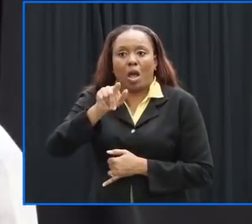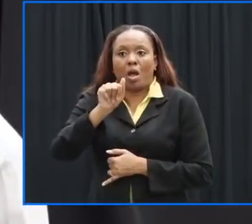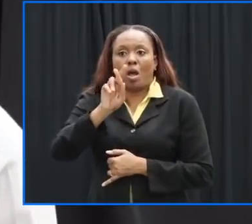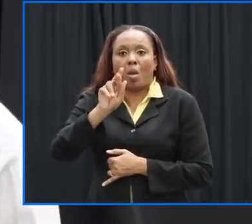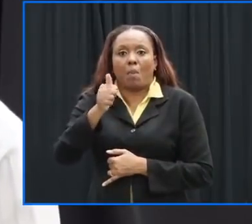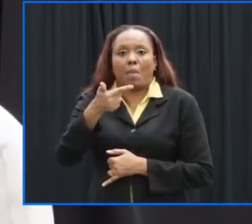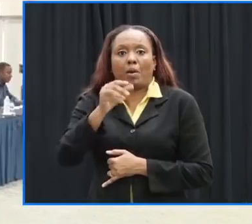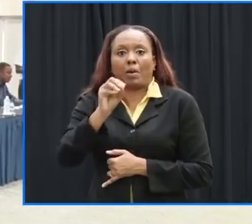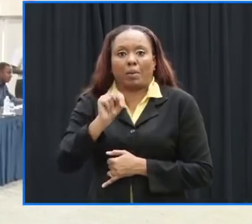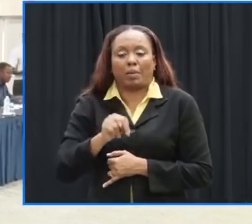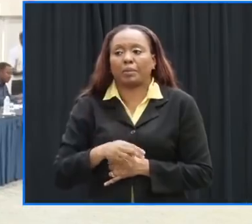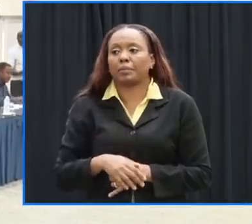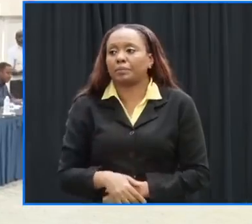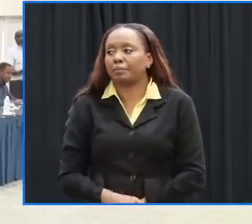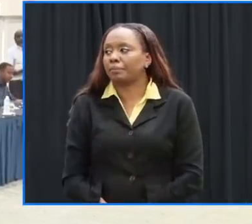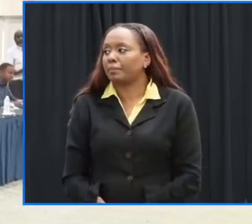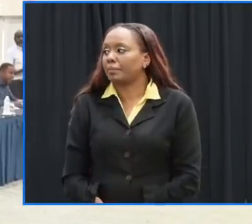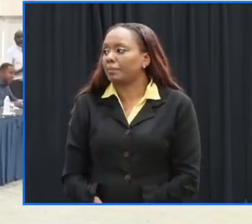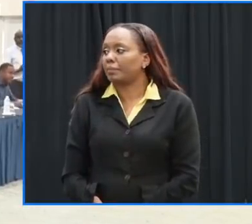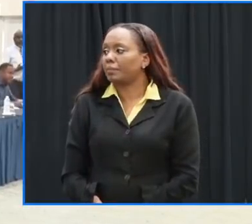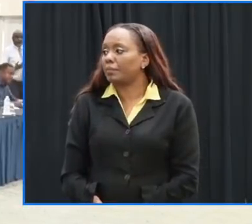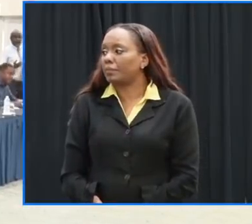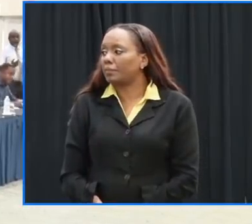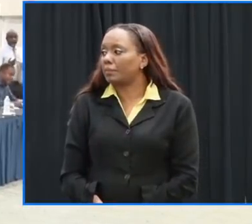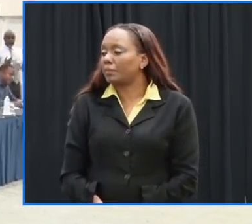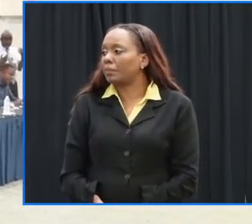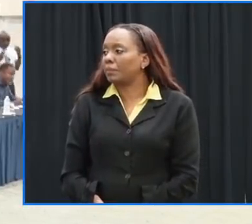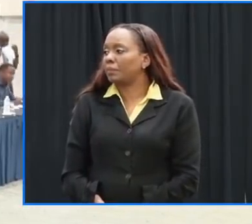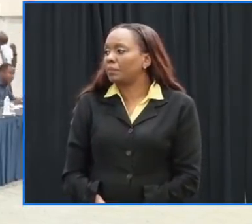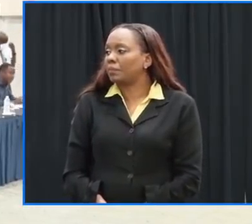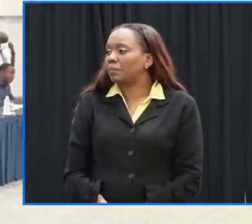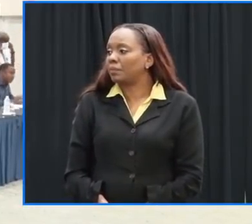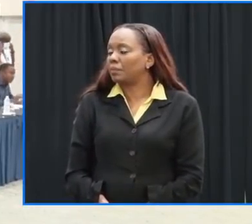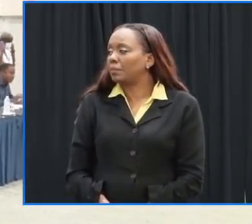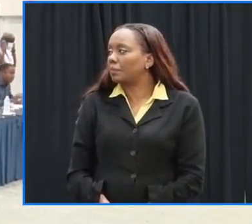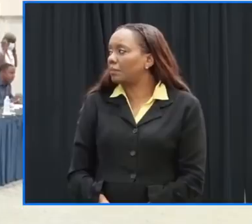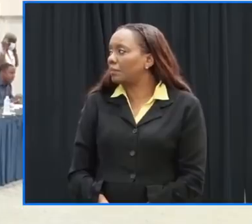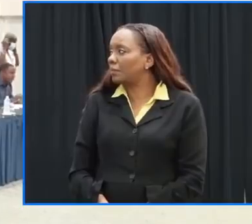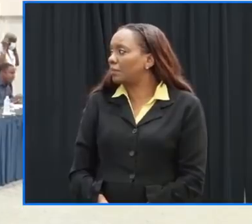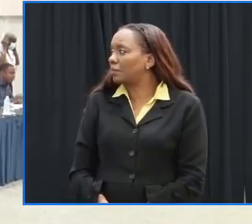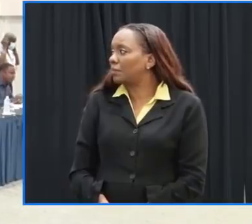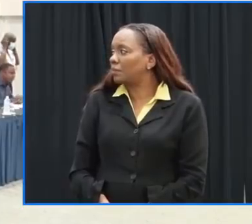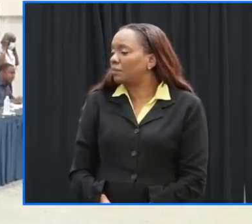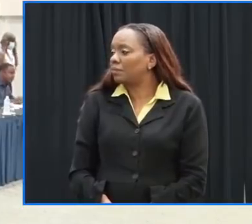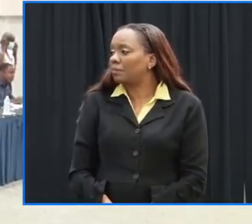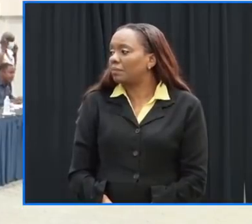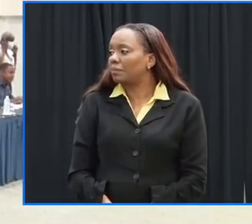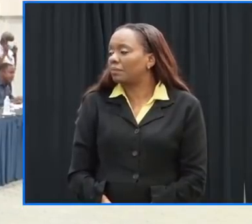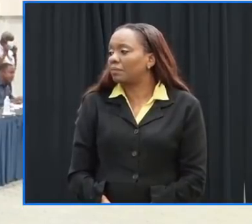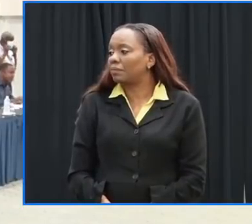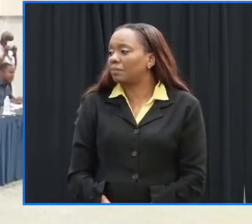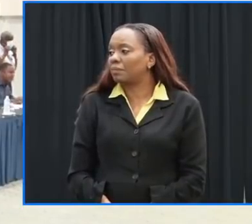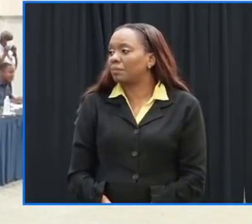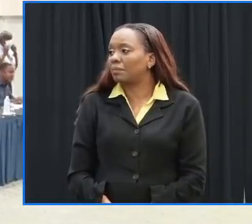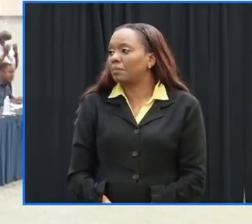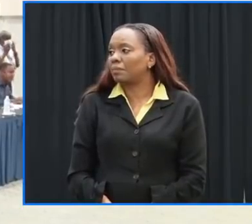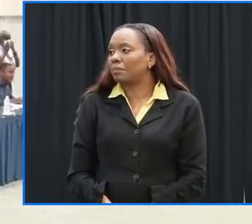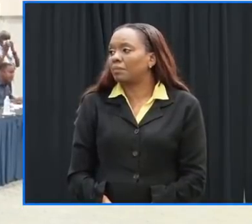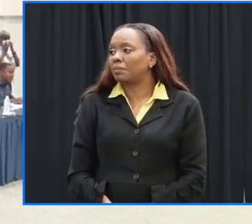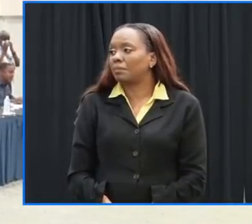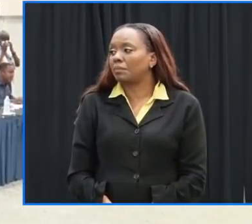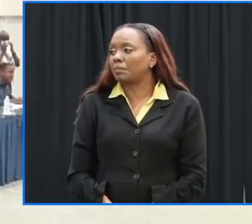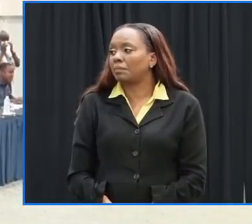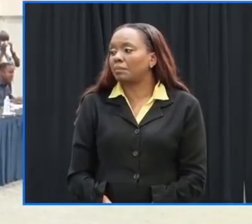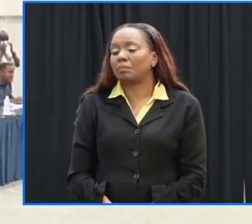in paragon thank you okay before you turn with the prime minister um safety is the key thing